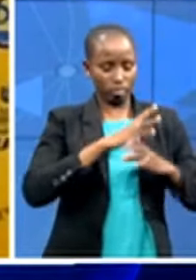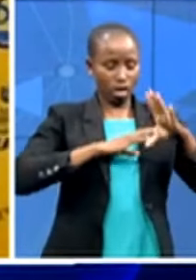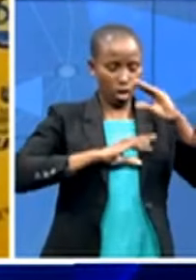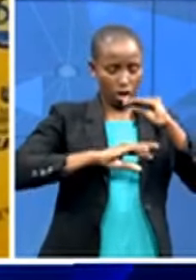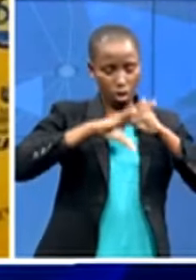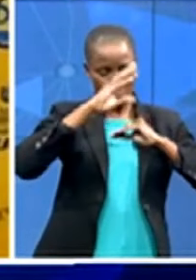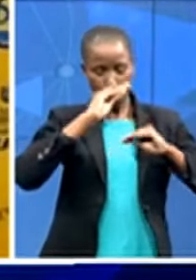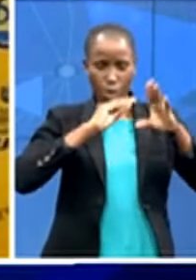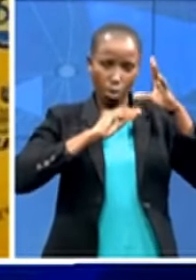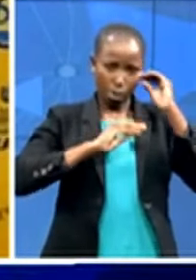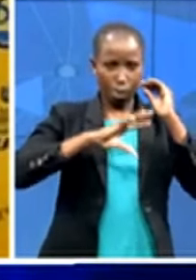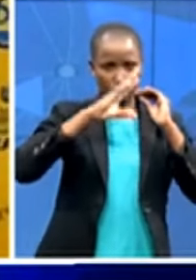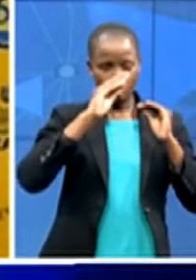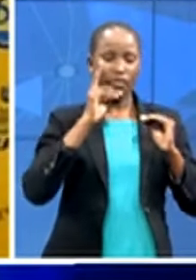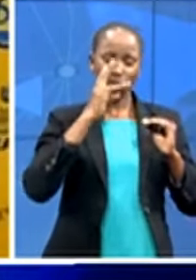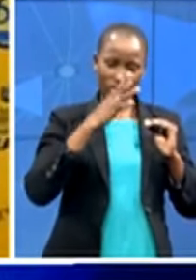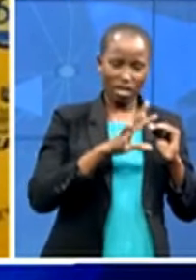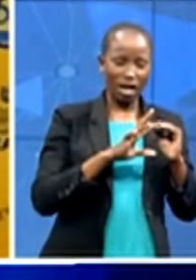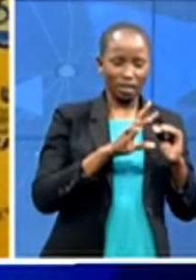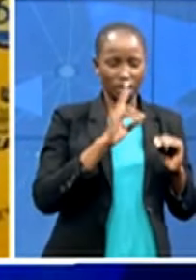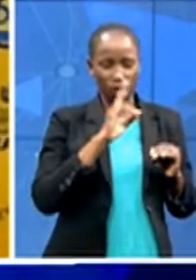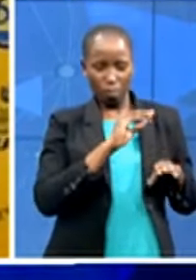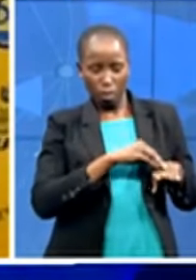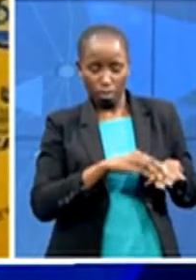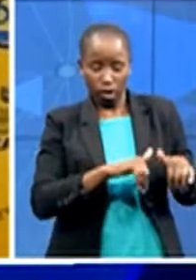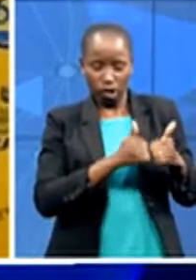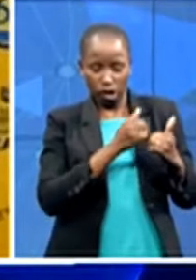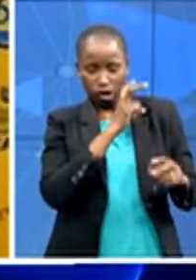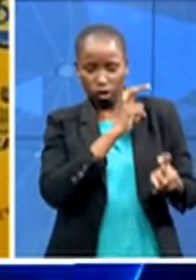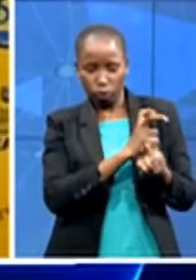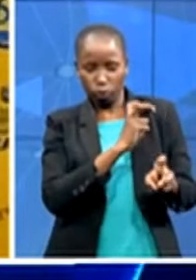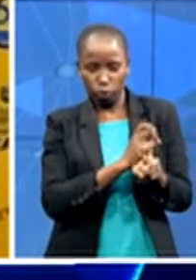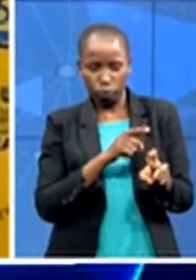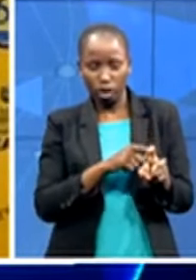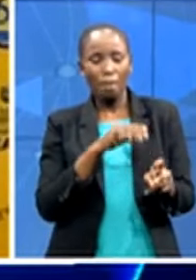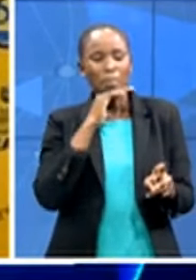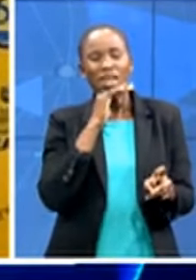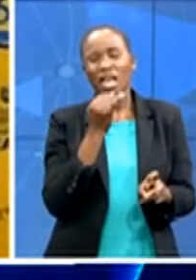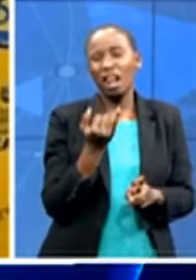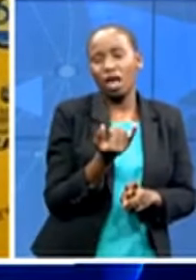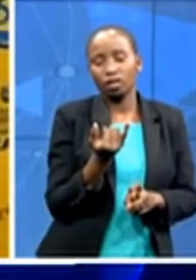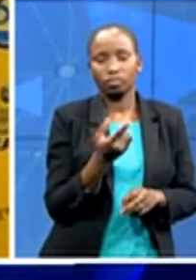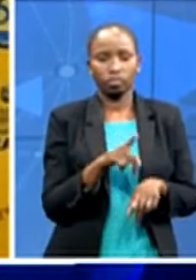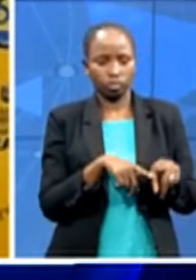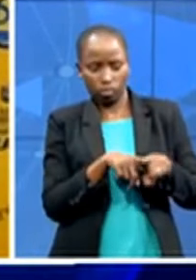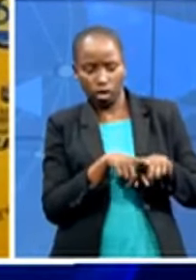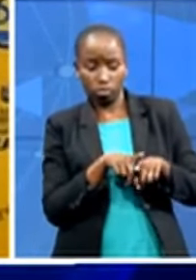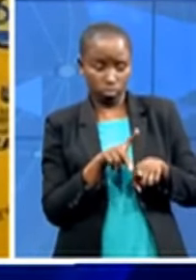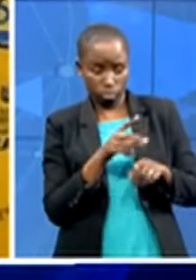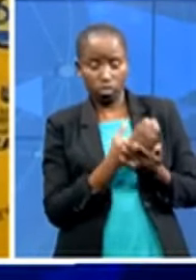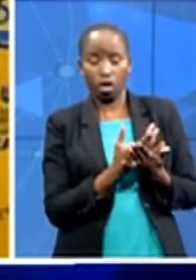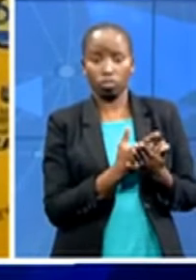a challenge to test how good we are and up to so far difficult as it is we have lost some of our police